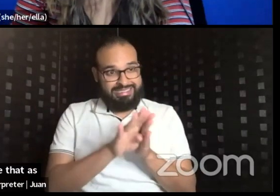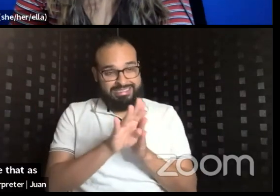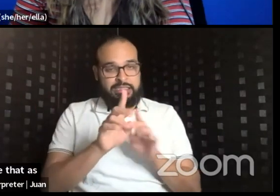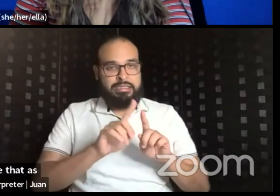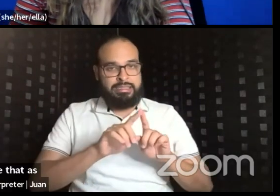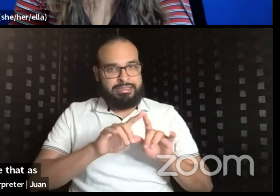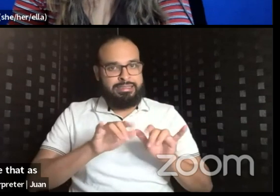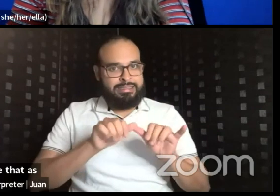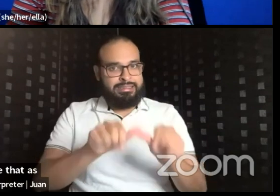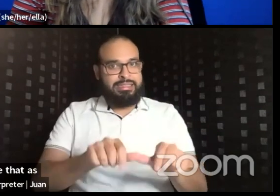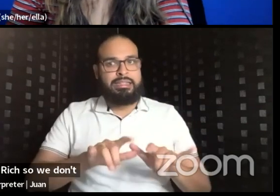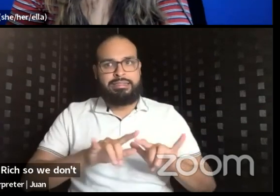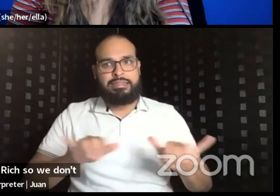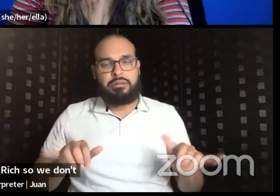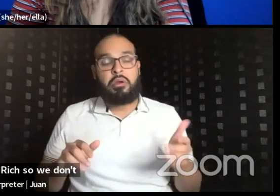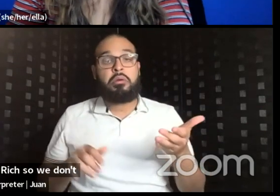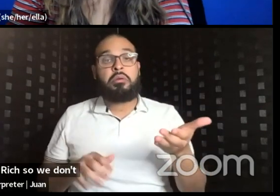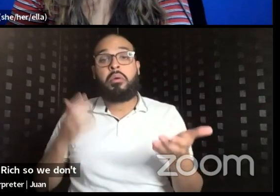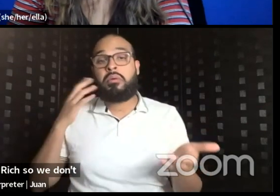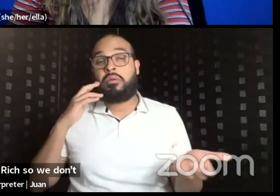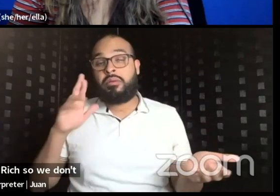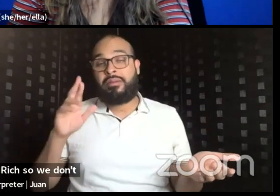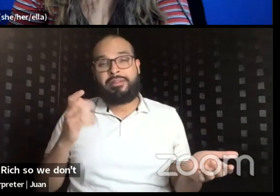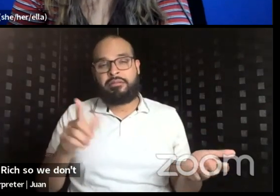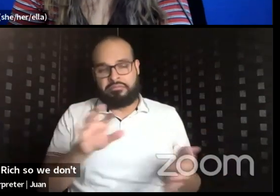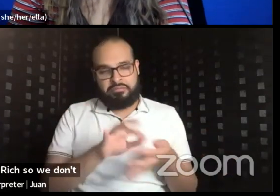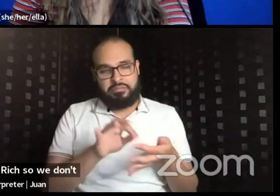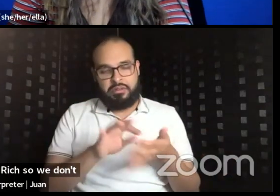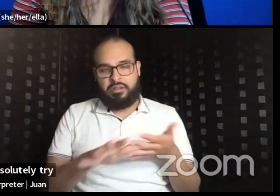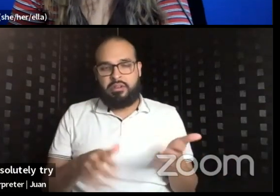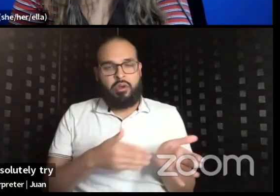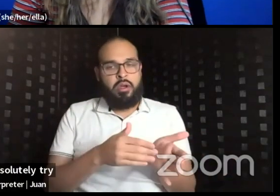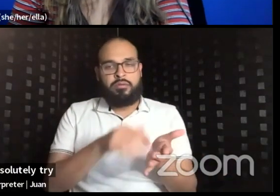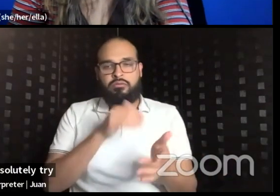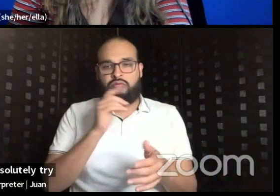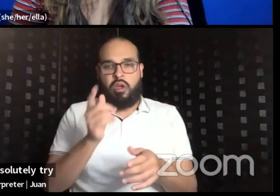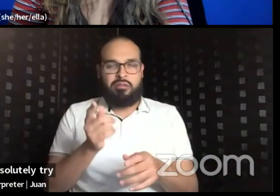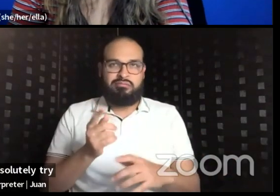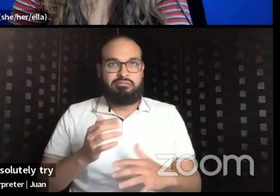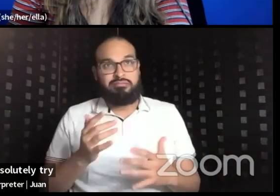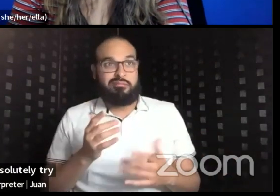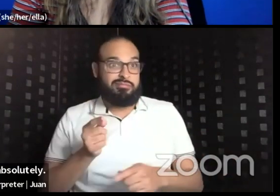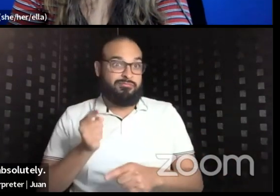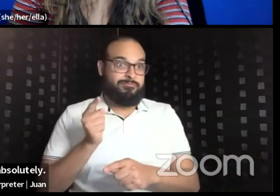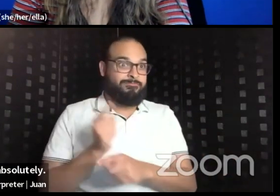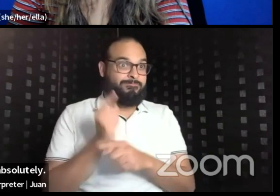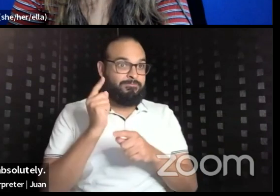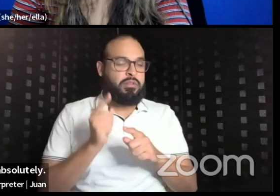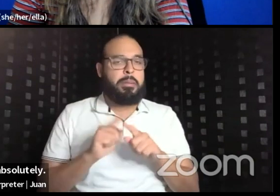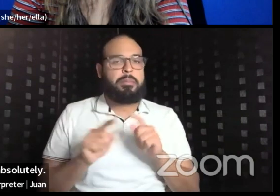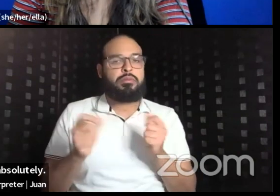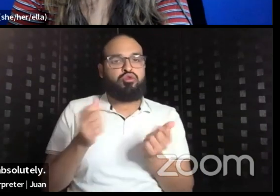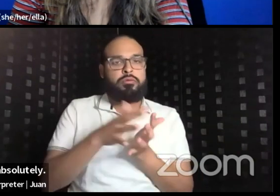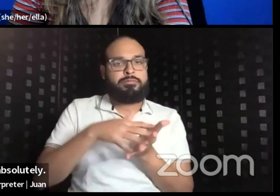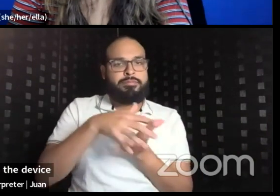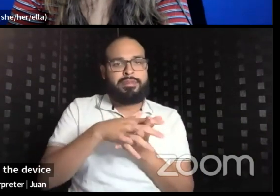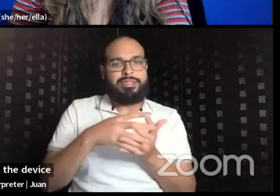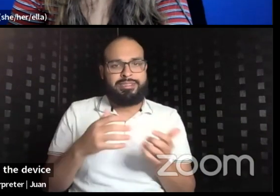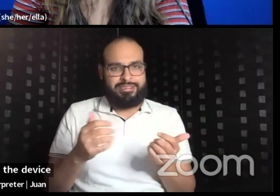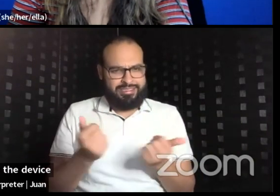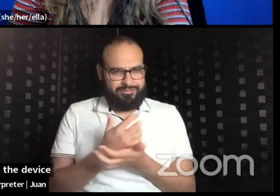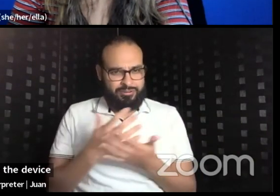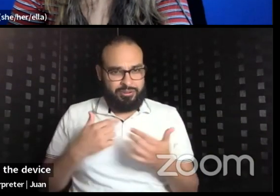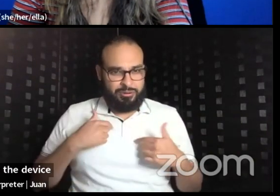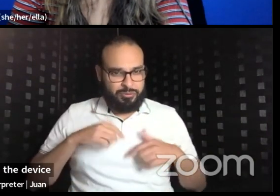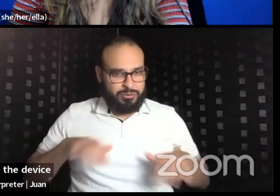always get right, but we absolutely, uh, try to start. It's baked into the, the very essence of who we are, that it will be